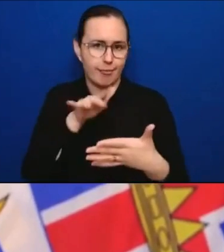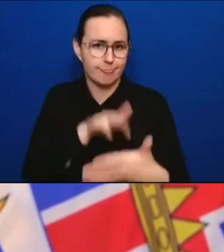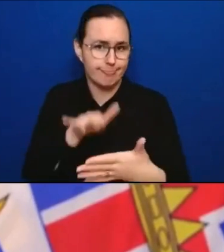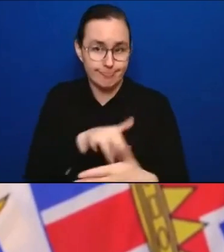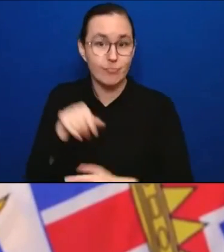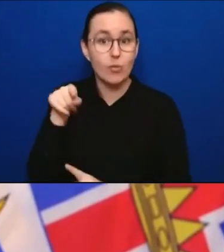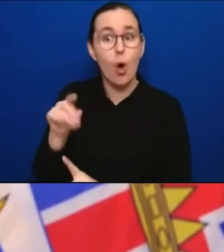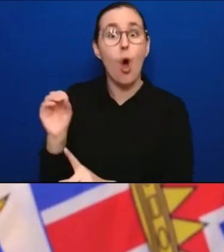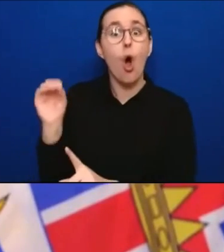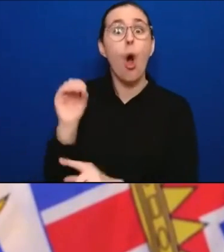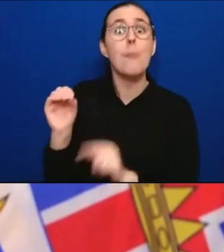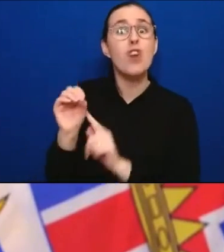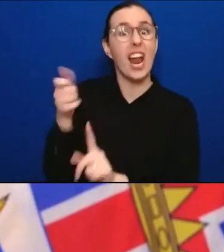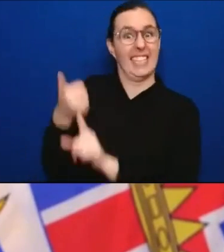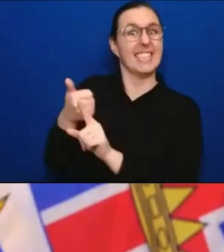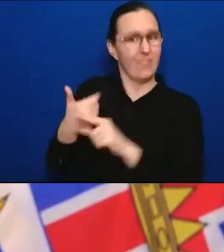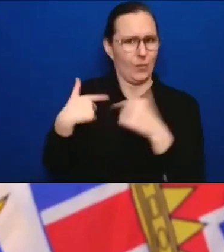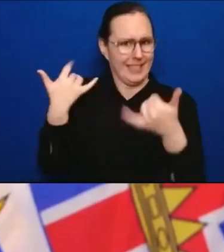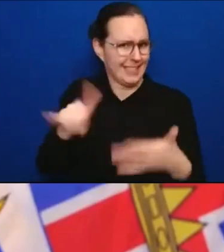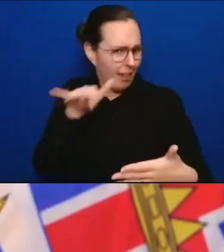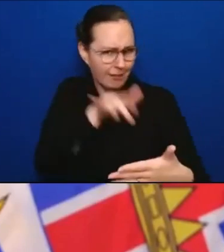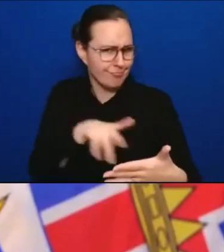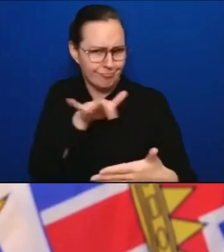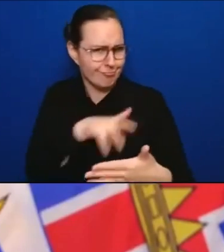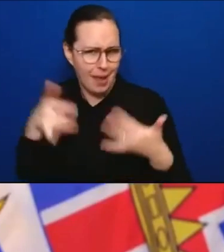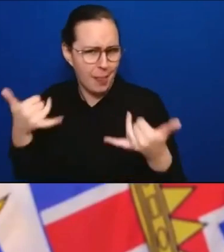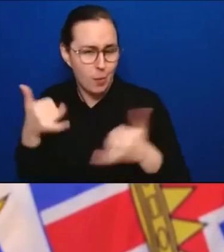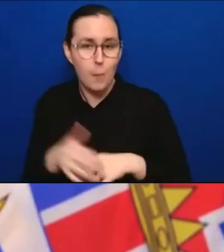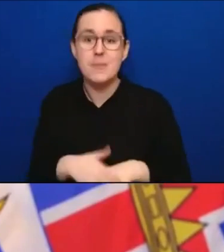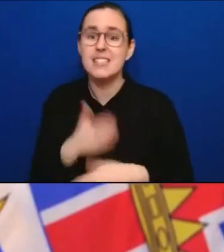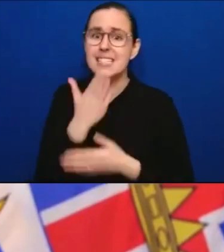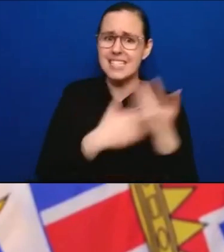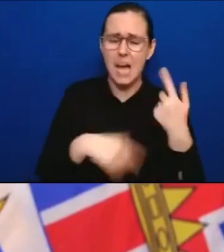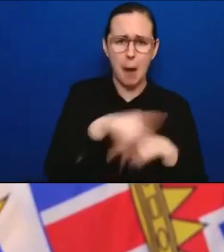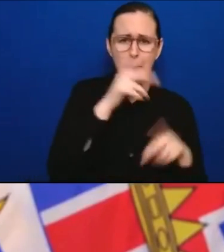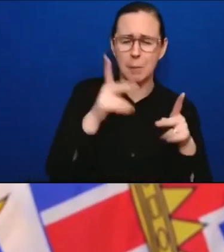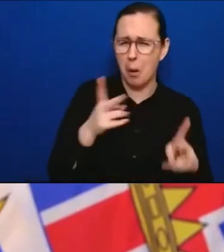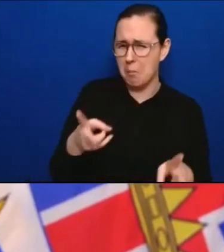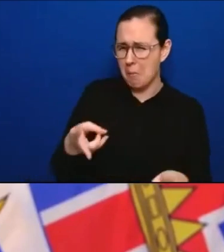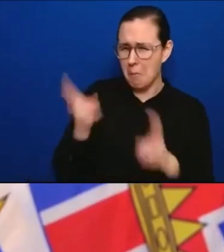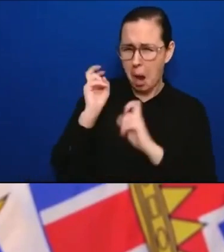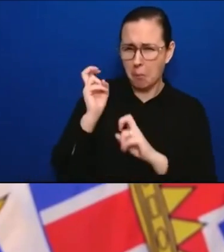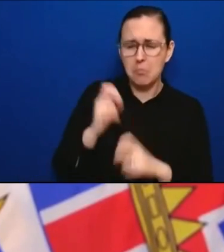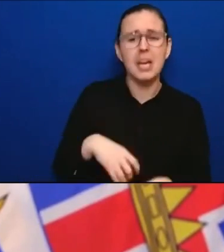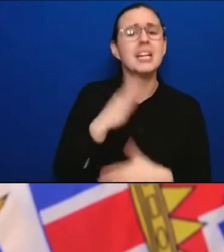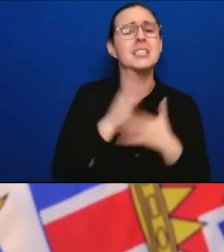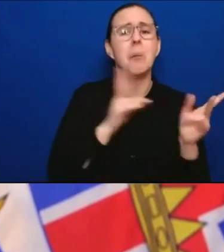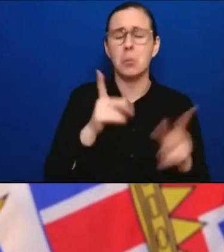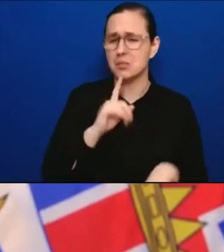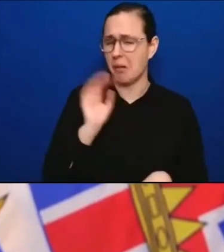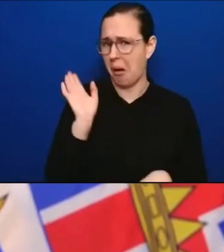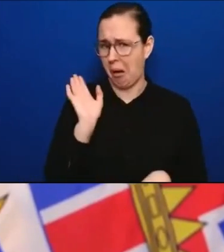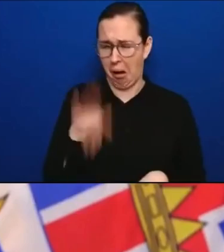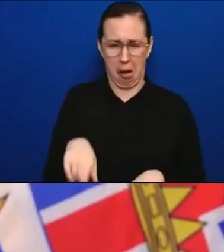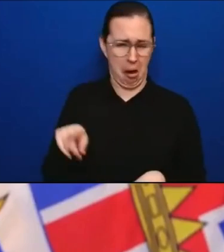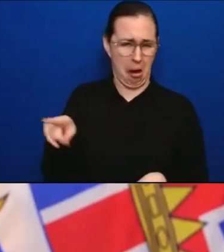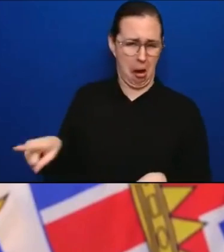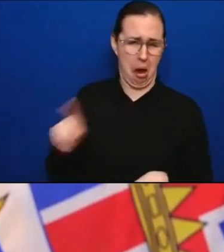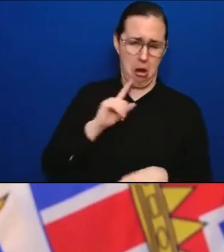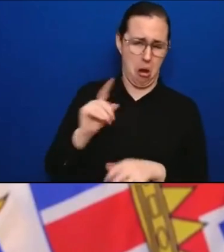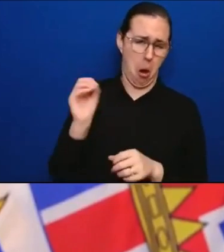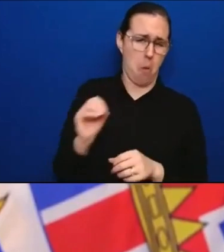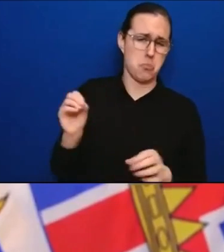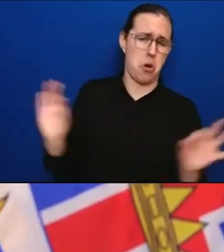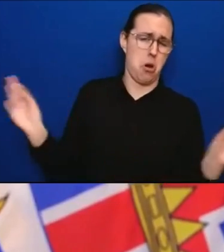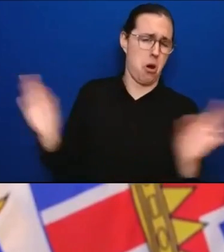times. But we do know the risk of having long-term symptoms that persist when you're vaccinated is at least